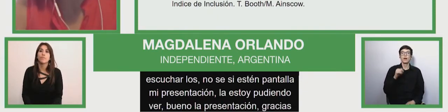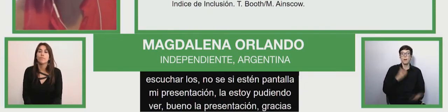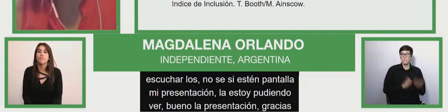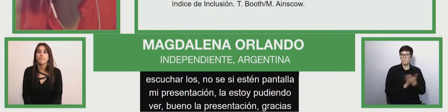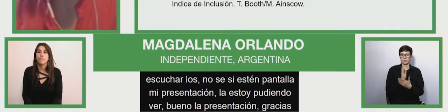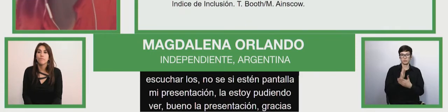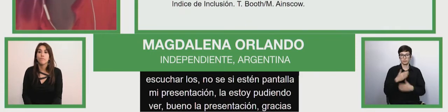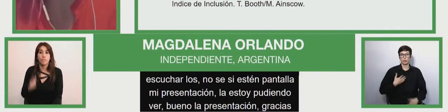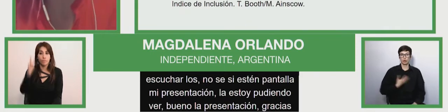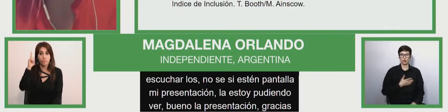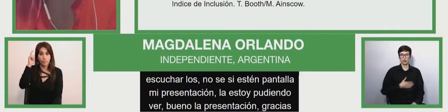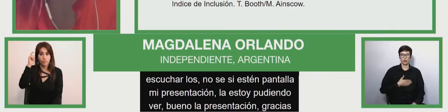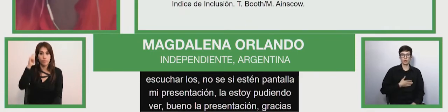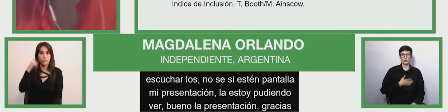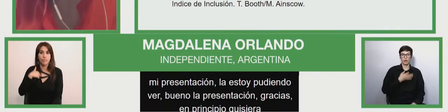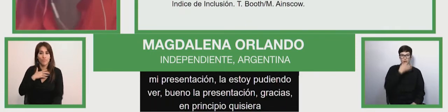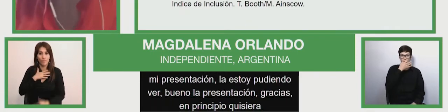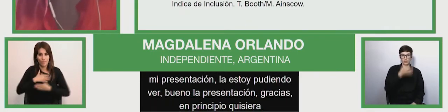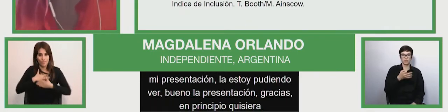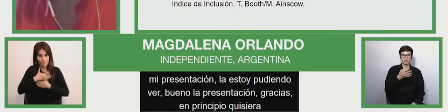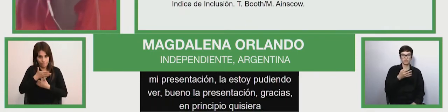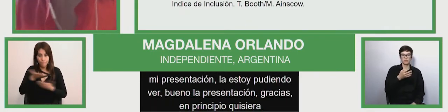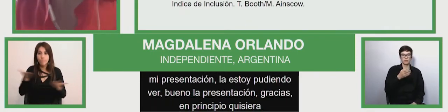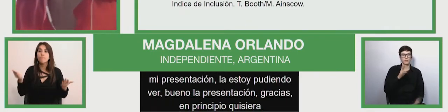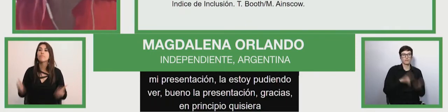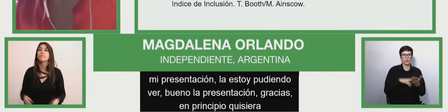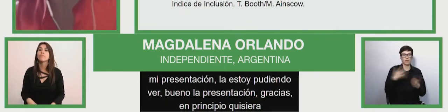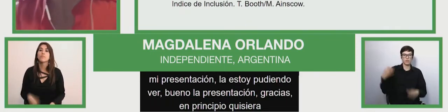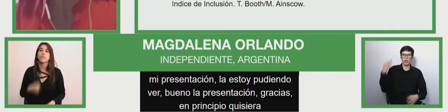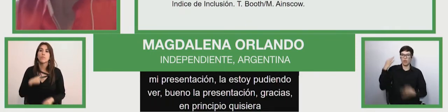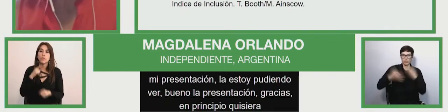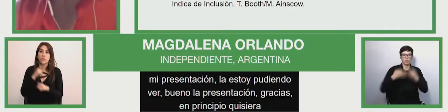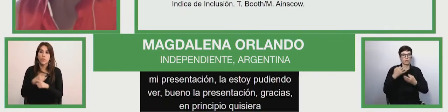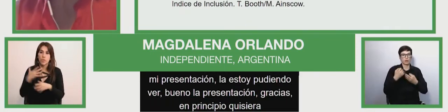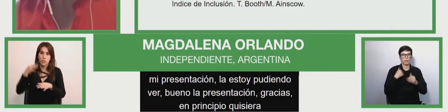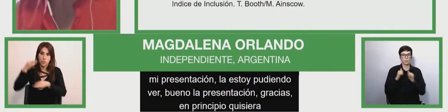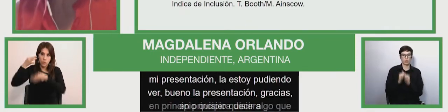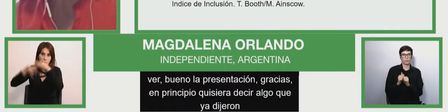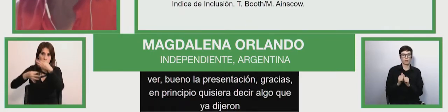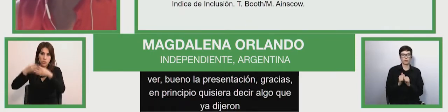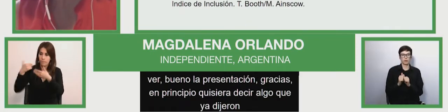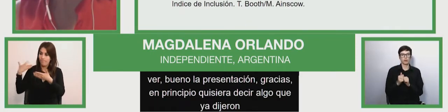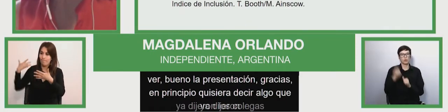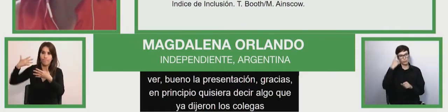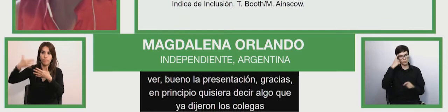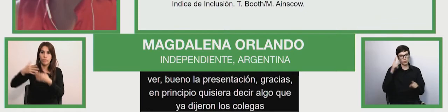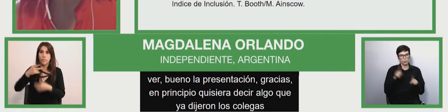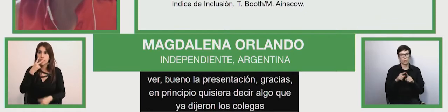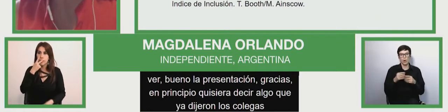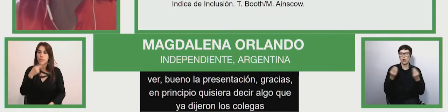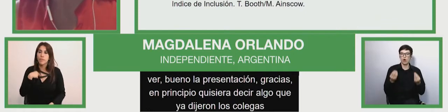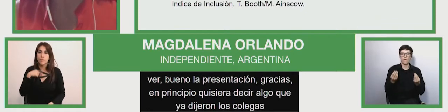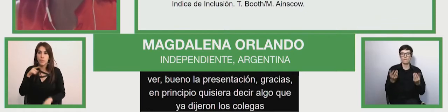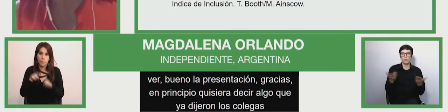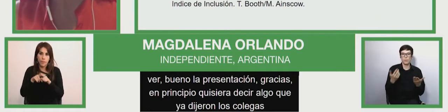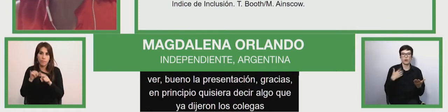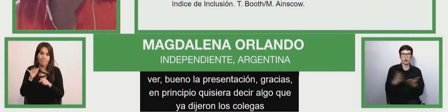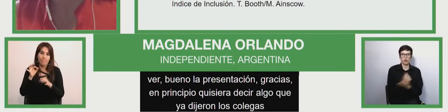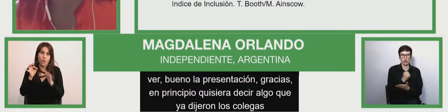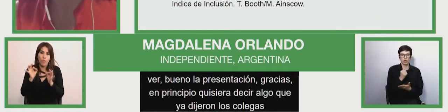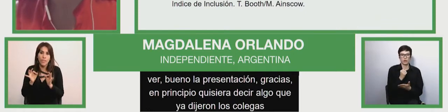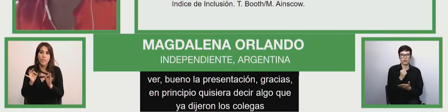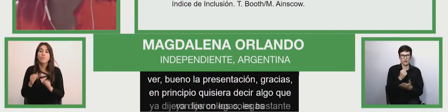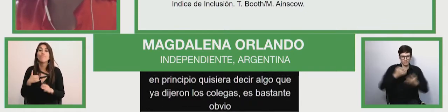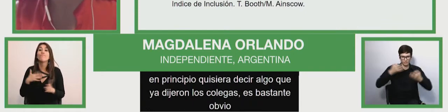uh say something that's been said by my colleagues but it's quite obvious not to take uh actions